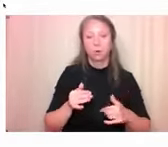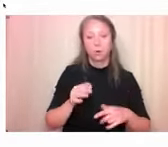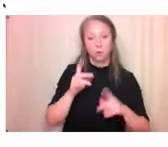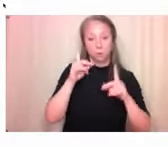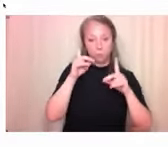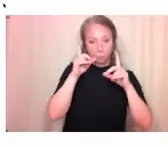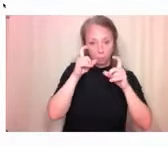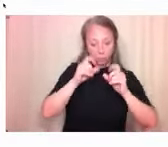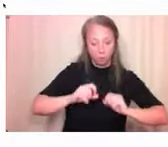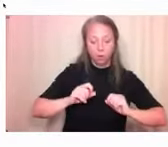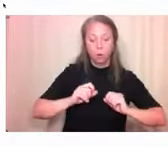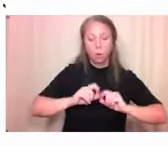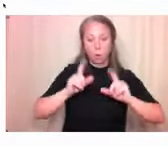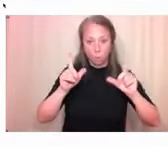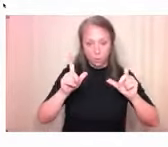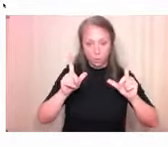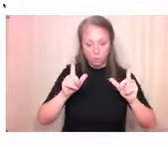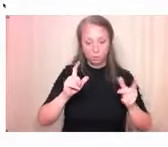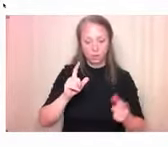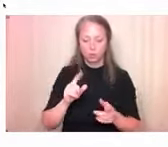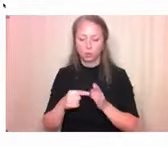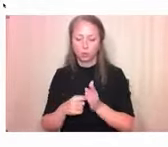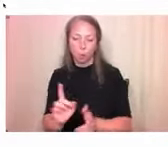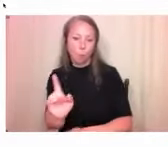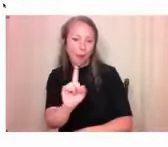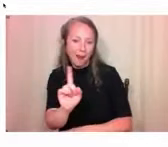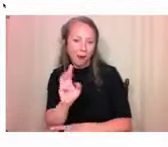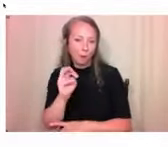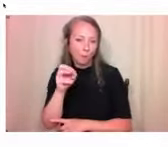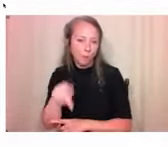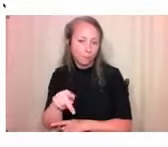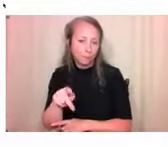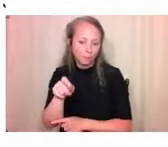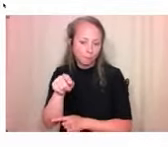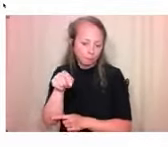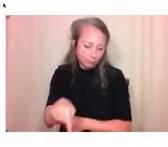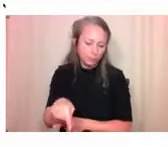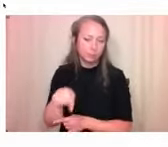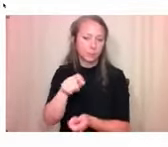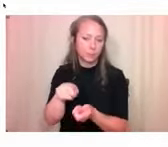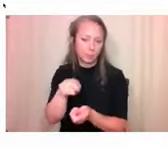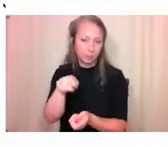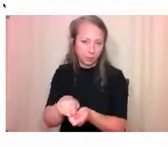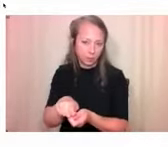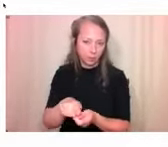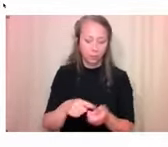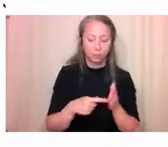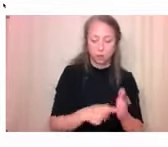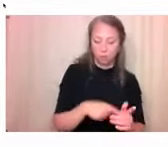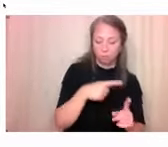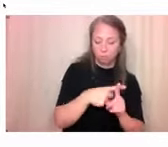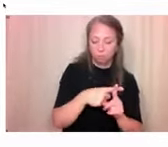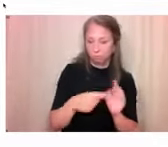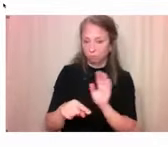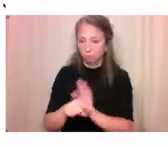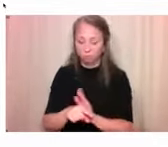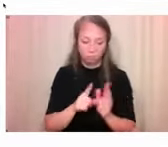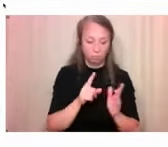device, identify the feature in your photo as a barrier or enhancement to accessibility, and ask you to type in a description.